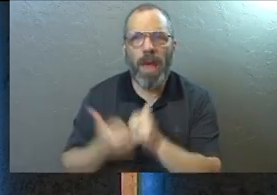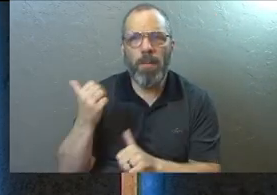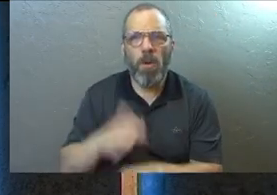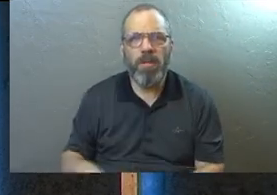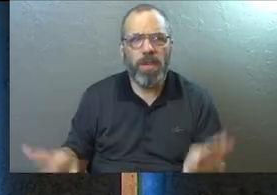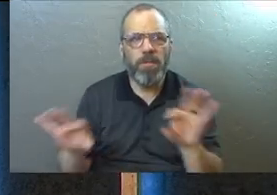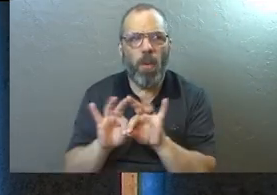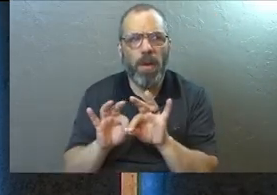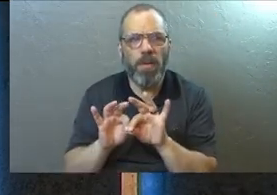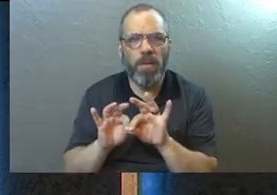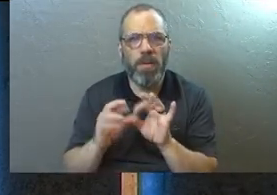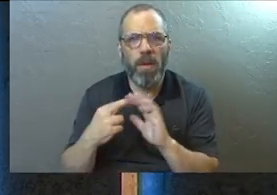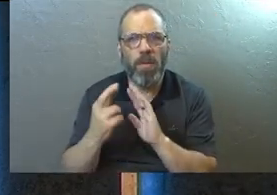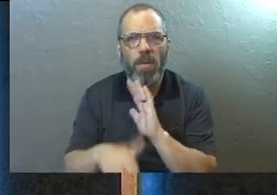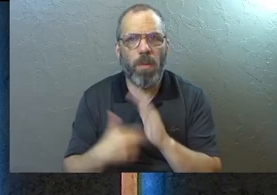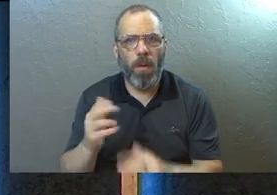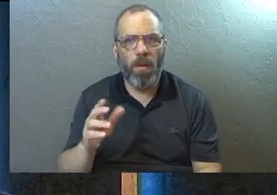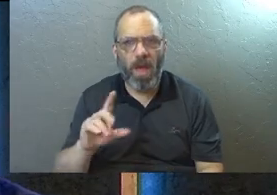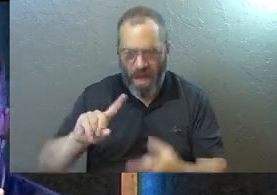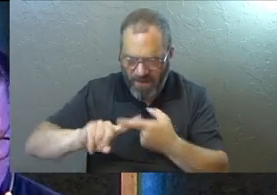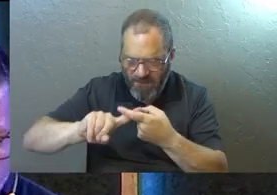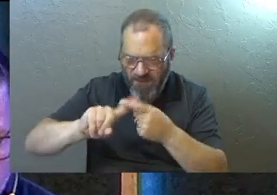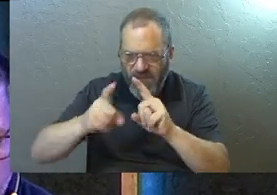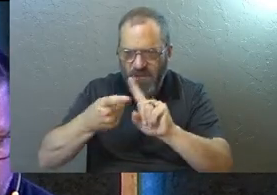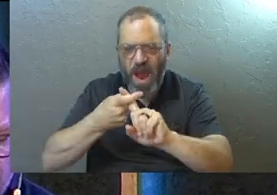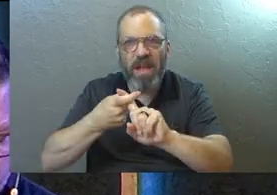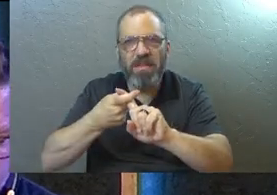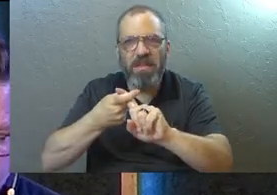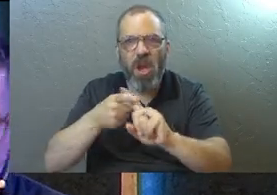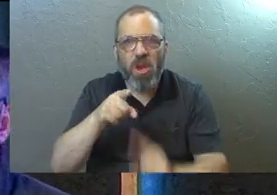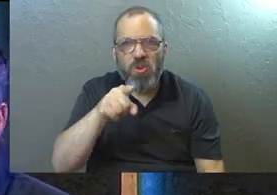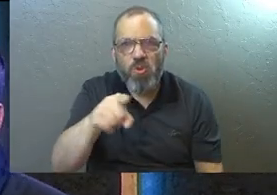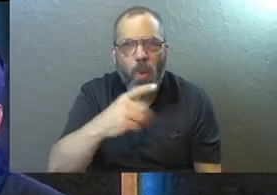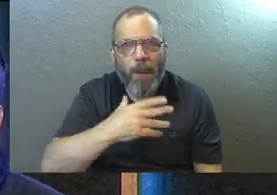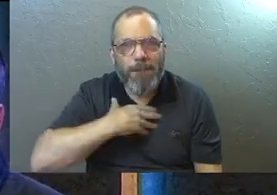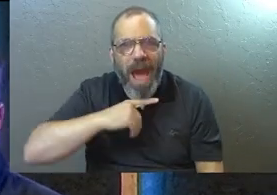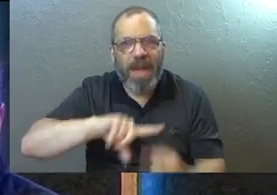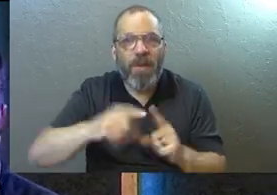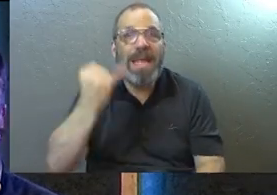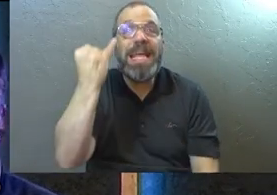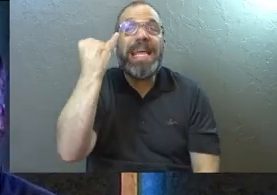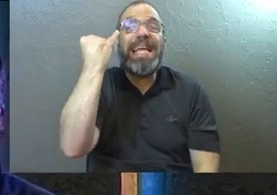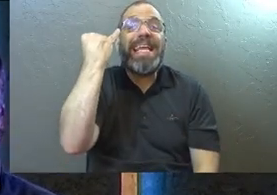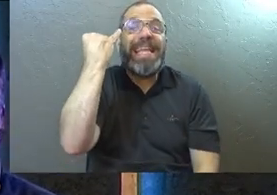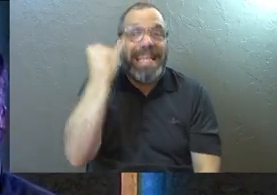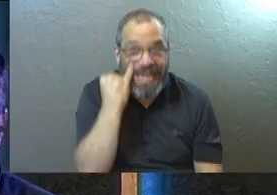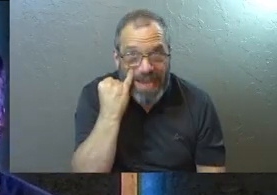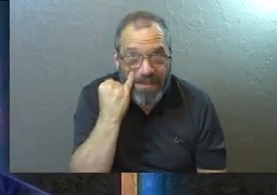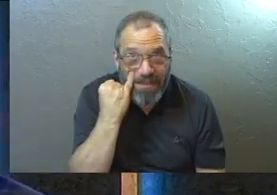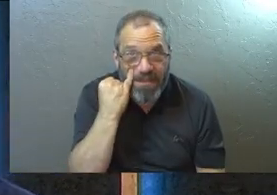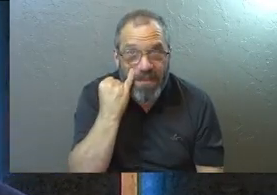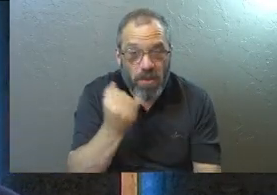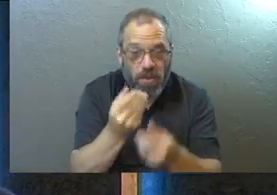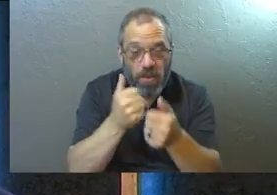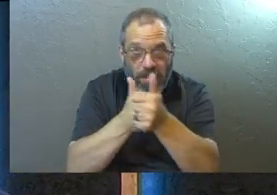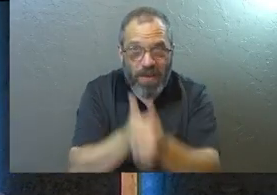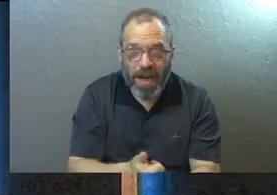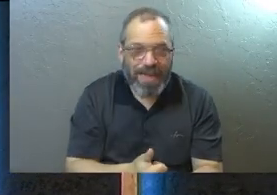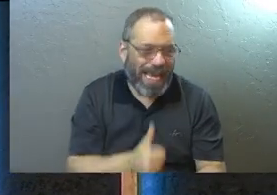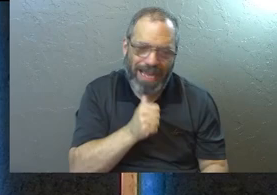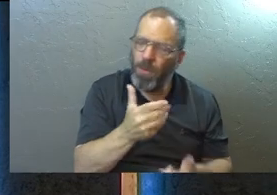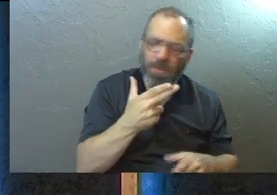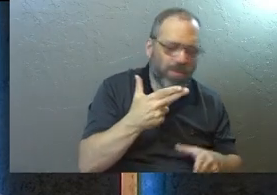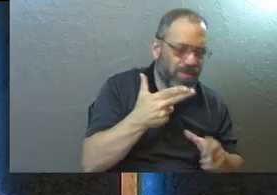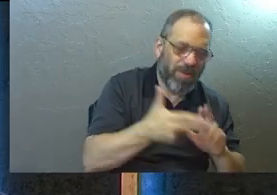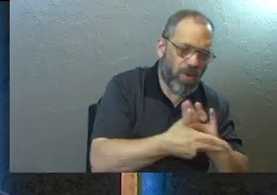with you and God. Friend, you are my friends if you do what I command. No longer do I call